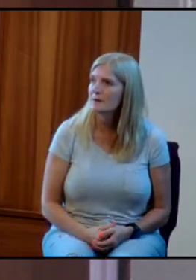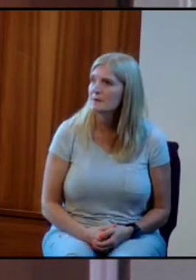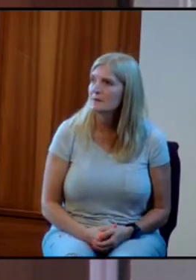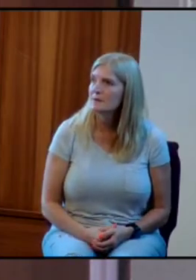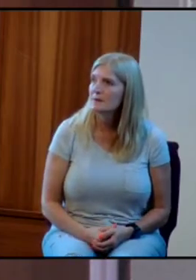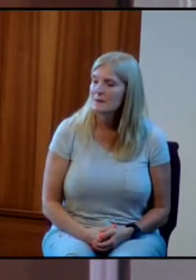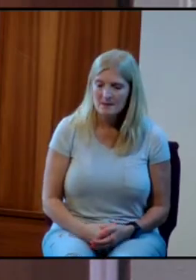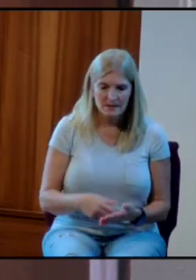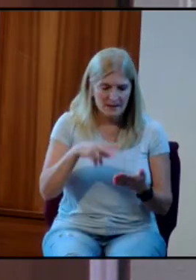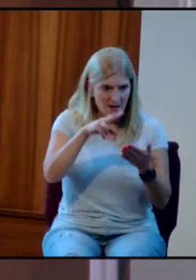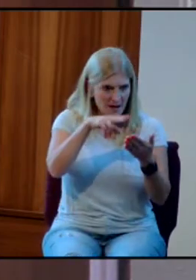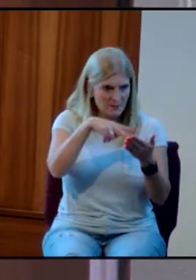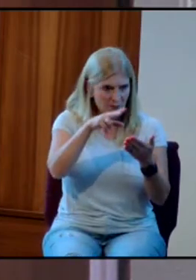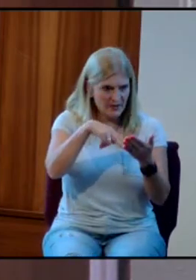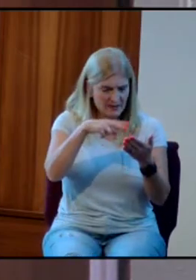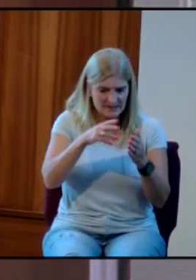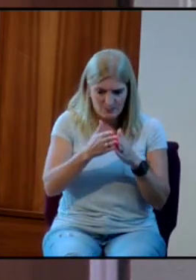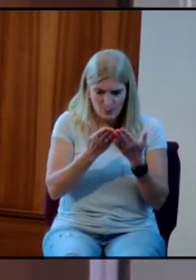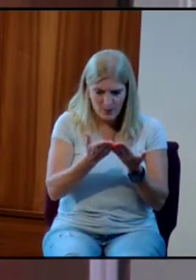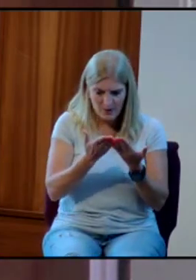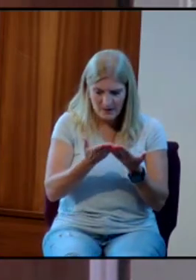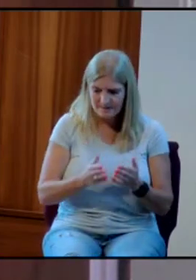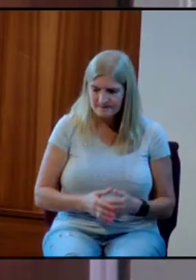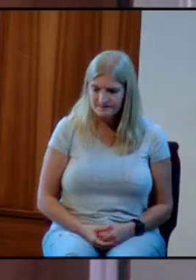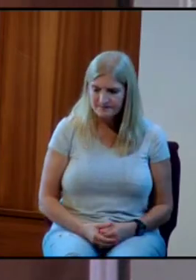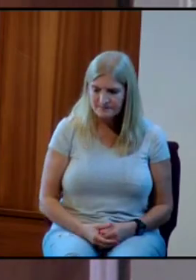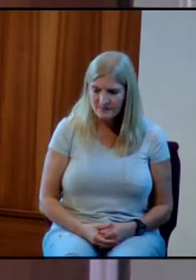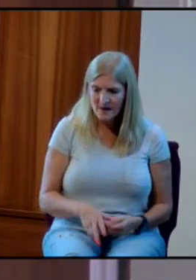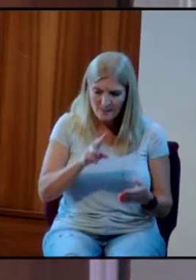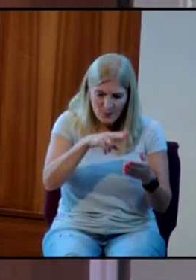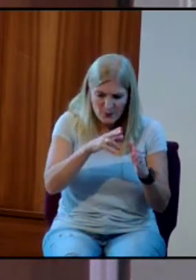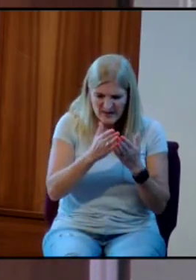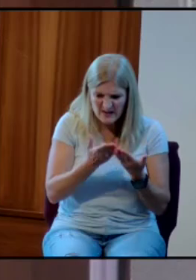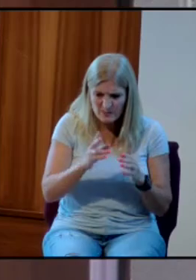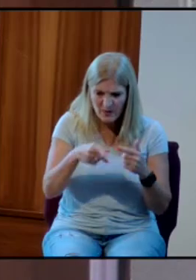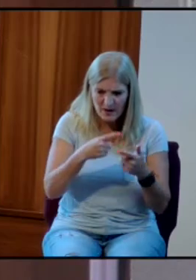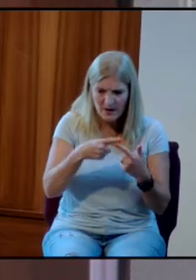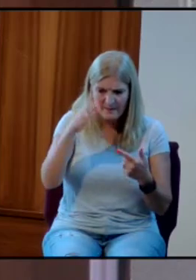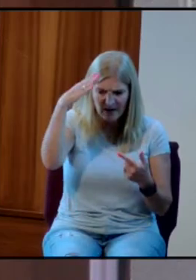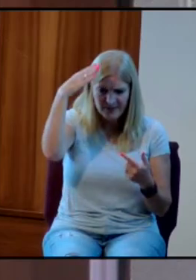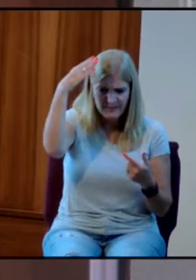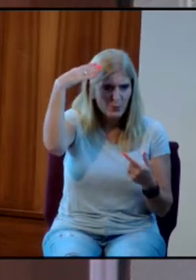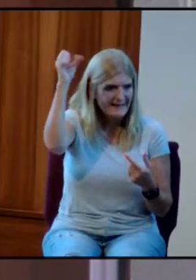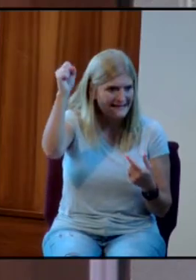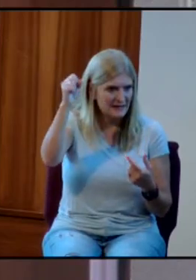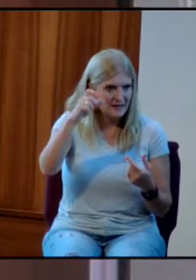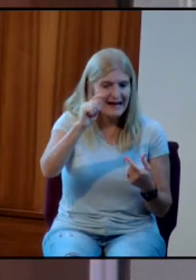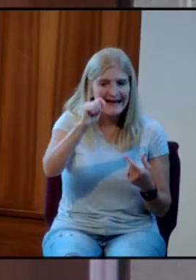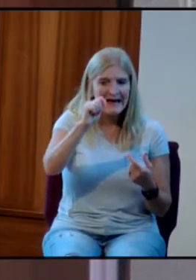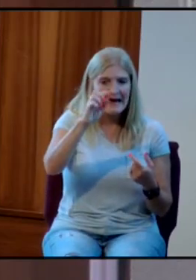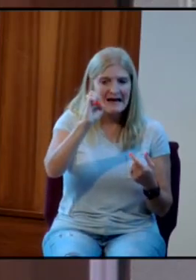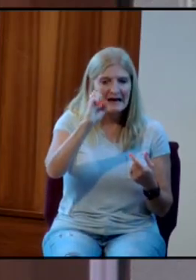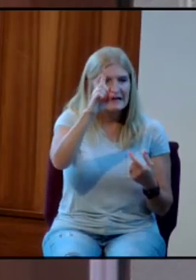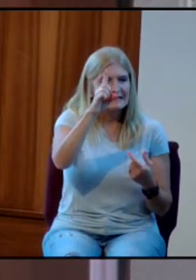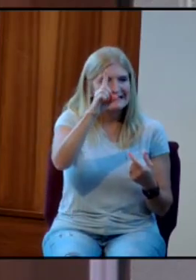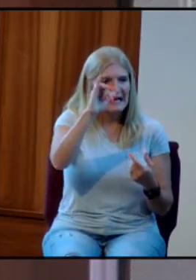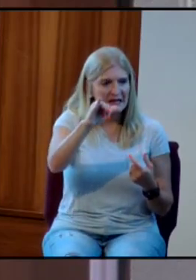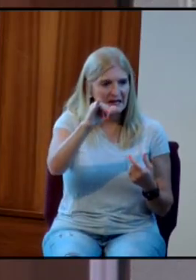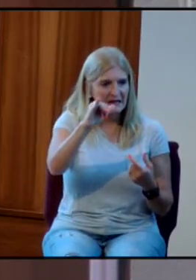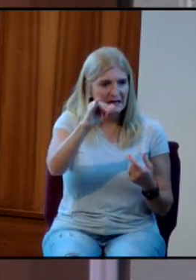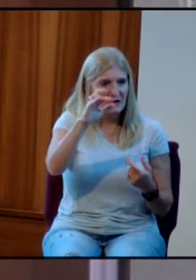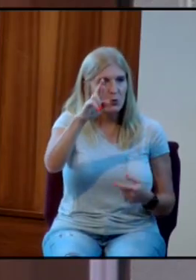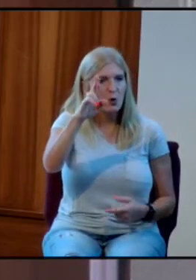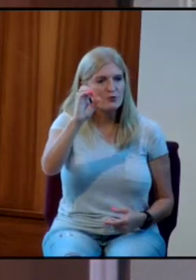I'm reading a book on Teddy Roosevelt and the Rough Riders. I've read several